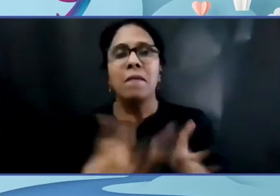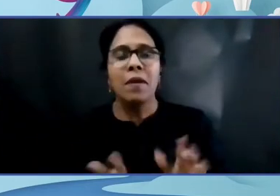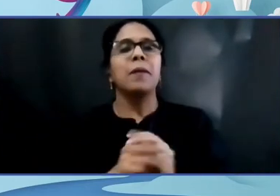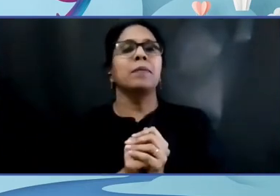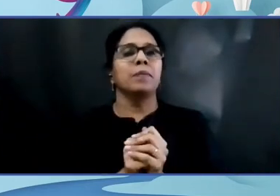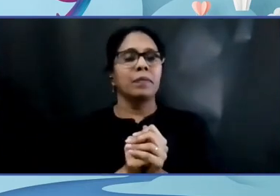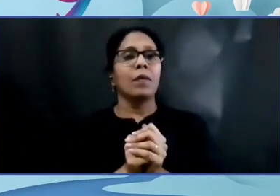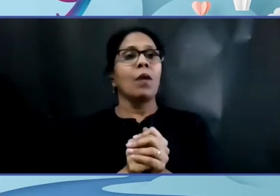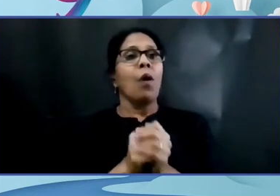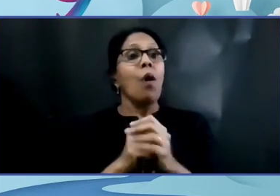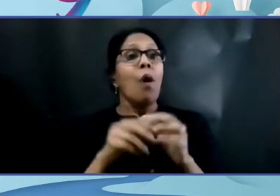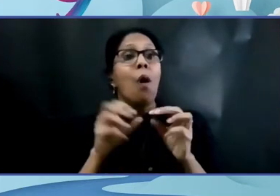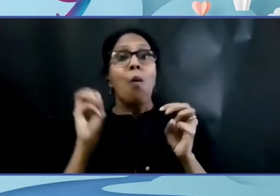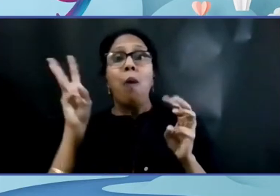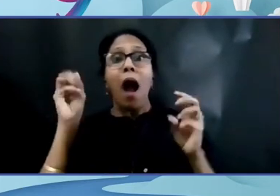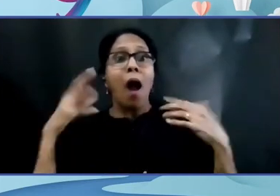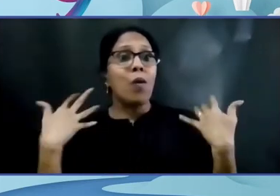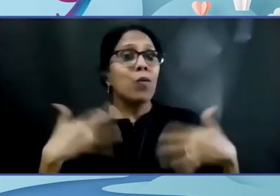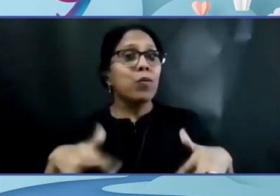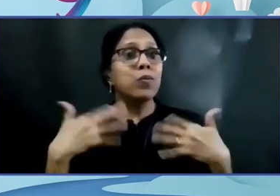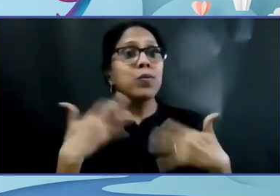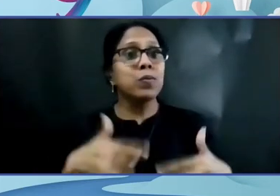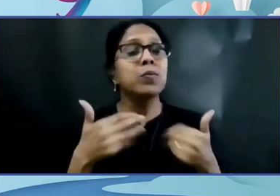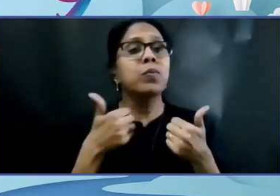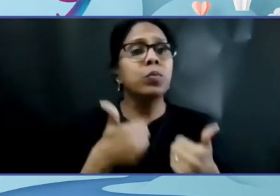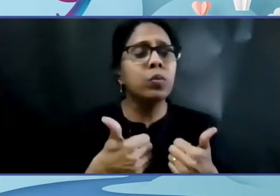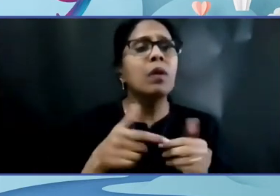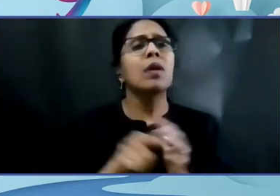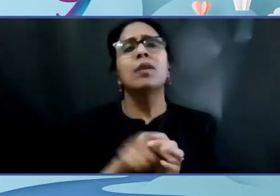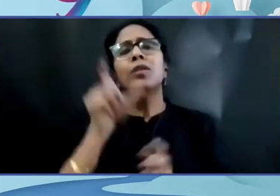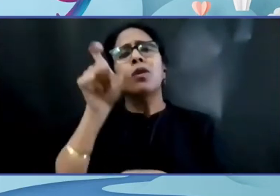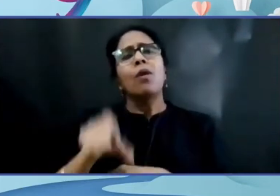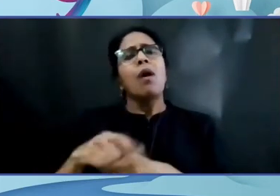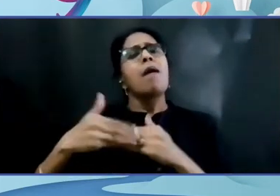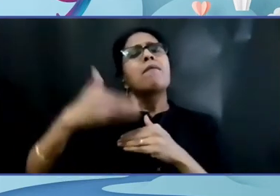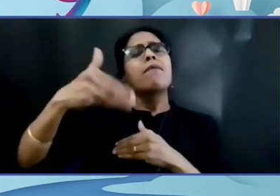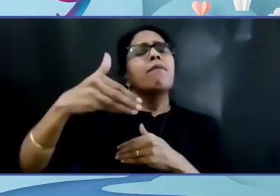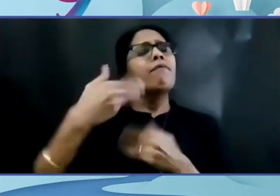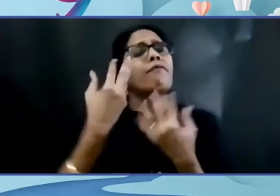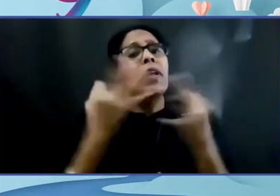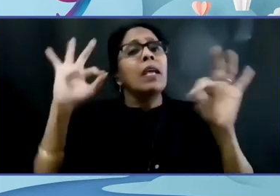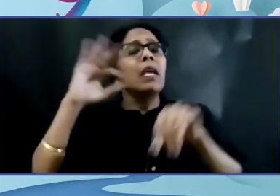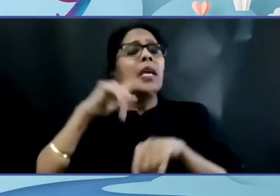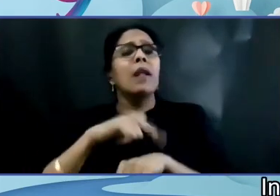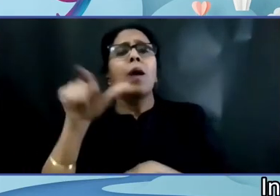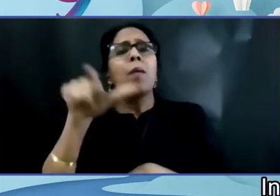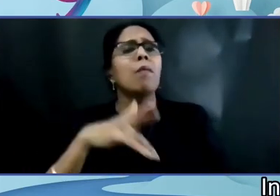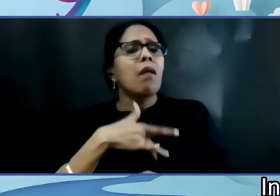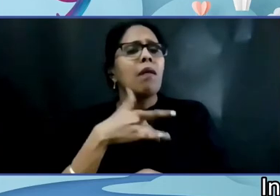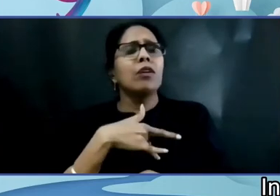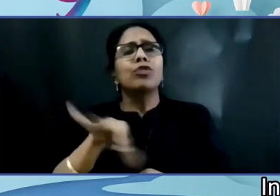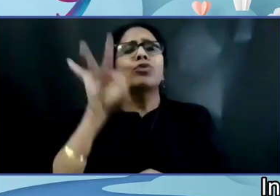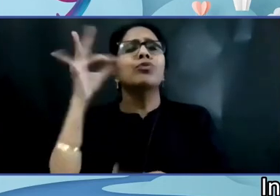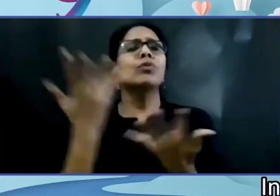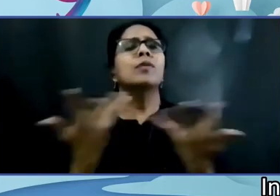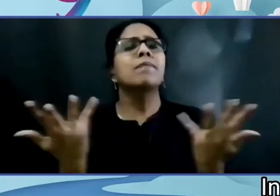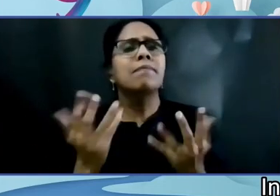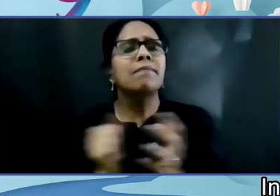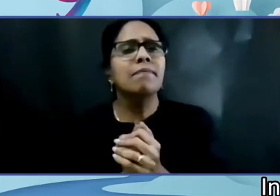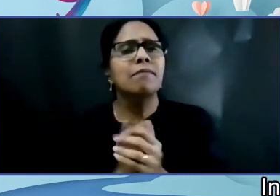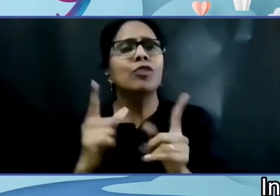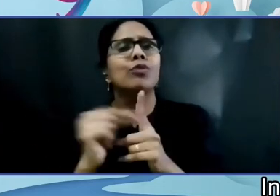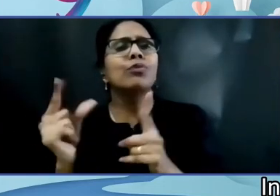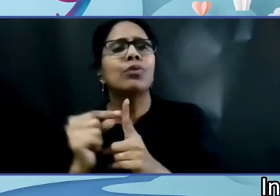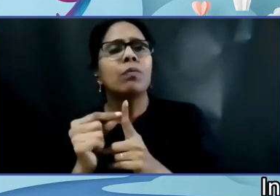Wow, that's amazing. So what do you like to do in your free time? In my free time, I do